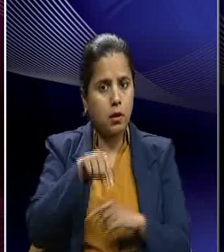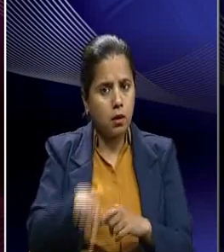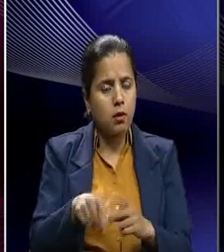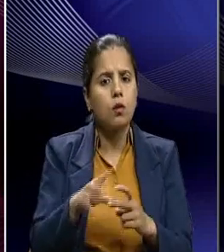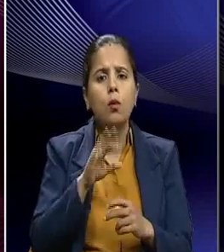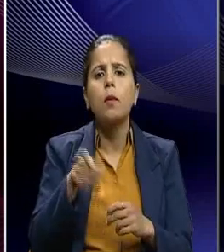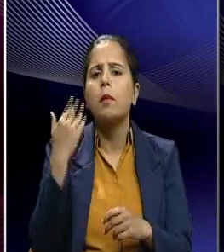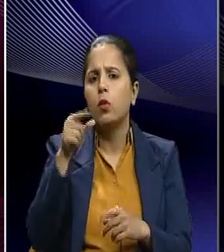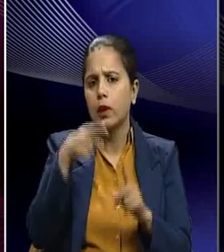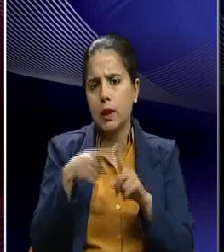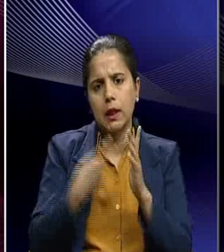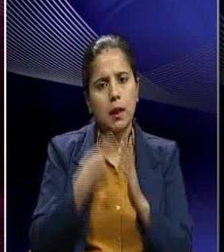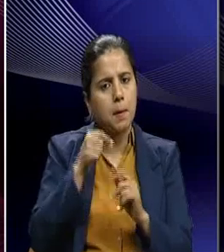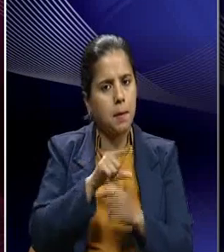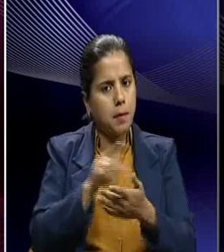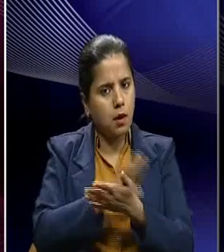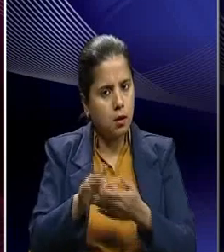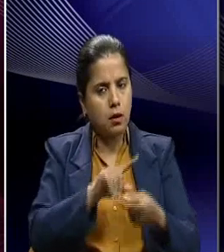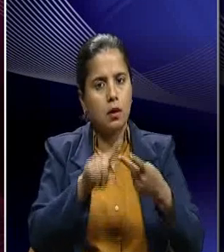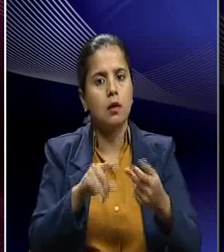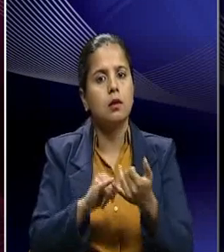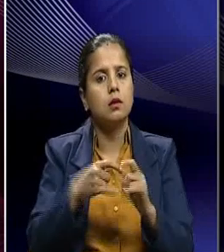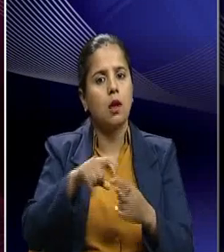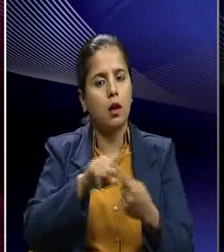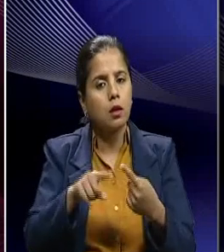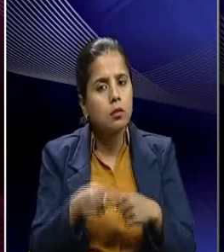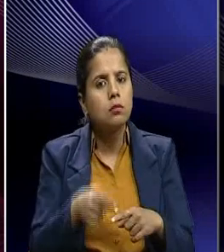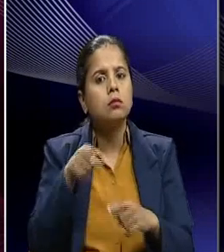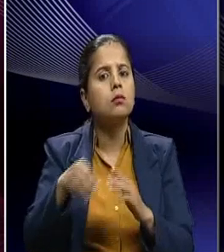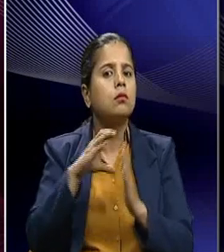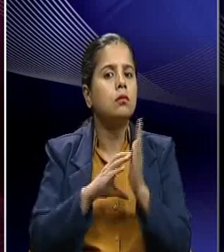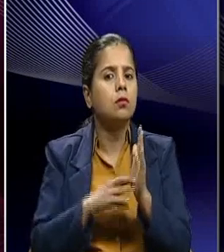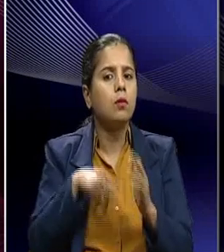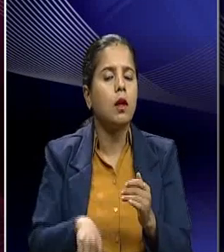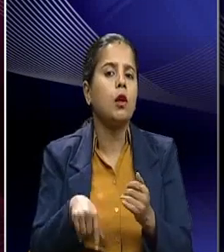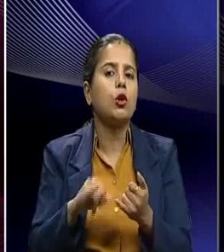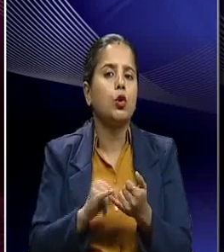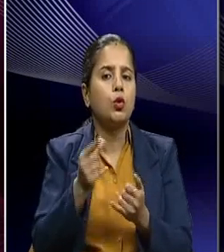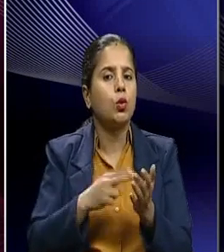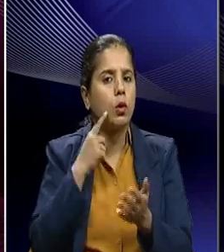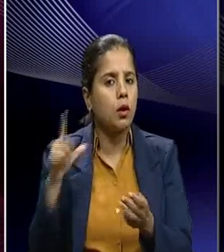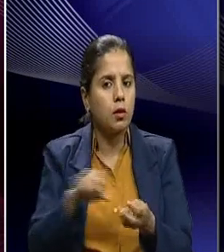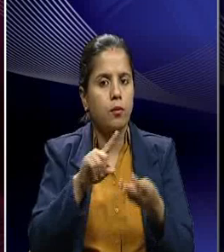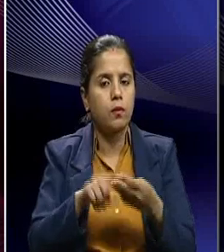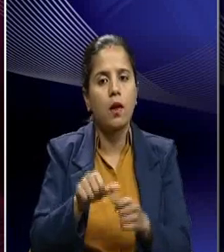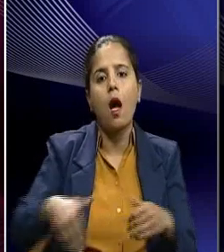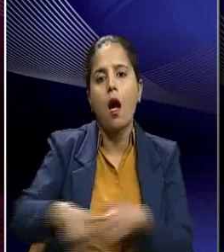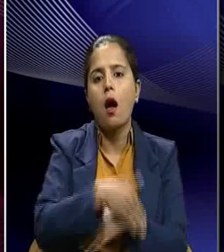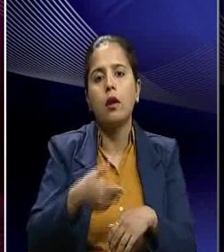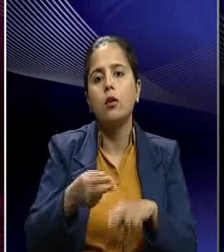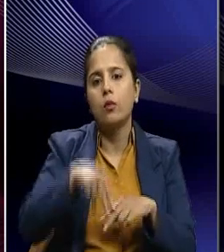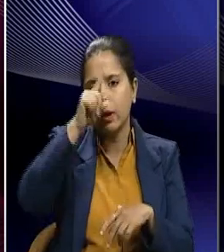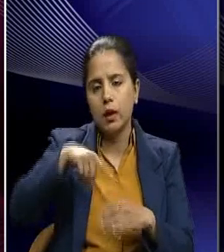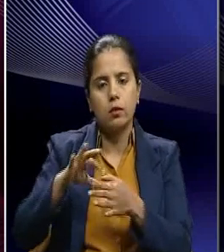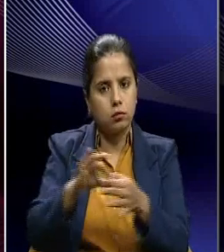Sintripathi and Sarket Bihari. Then article by Sunil Shukla and Amit Kumar Devedi, Sardar Patel an architect of unified India.